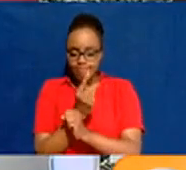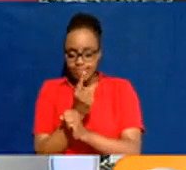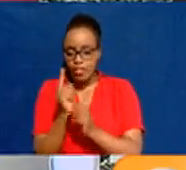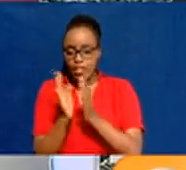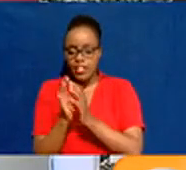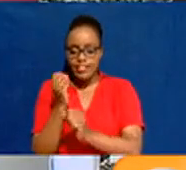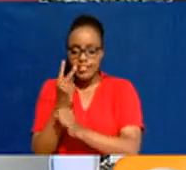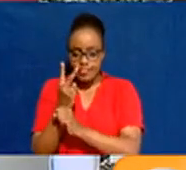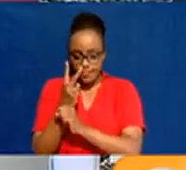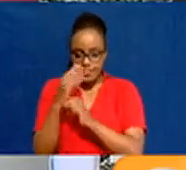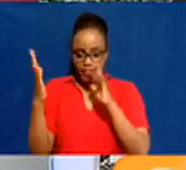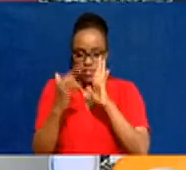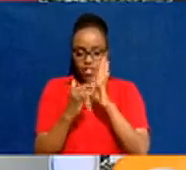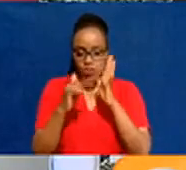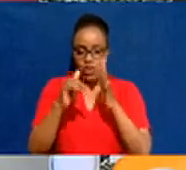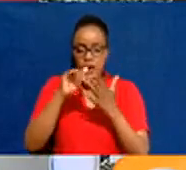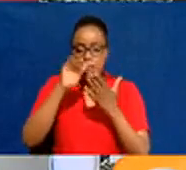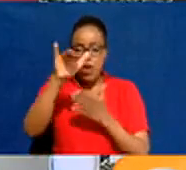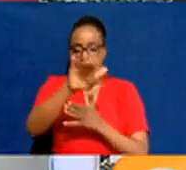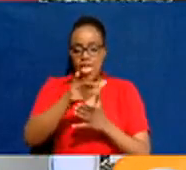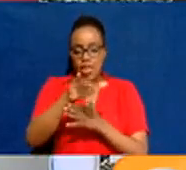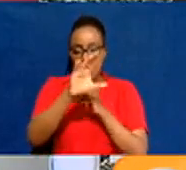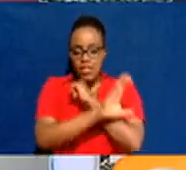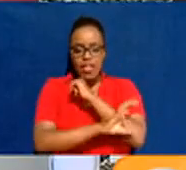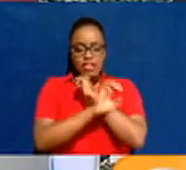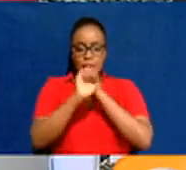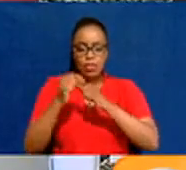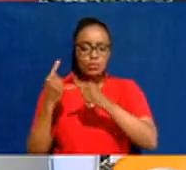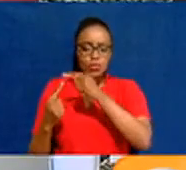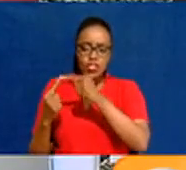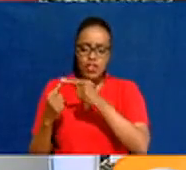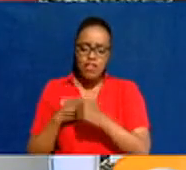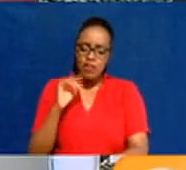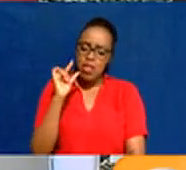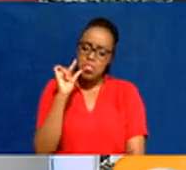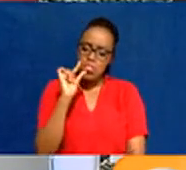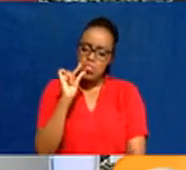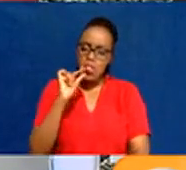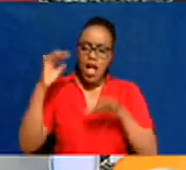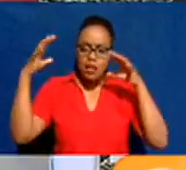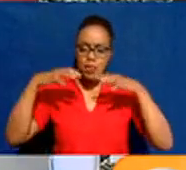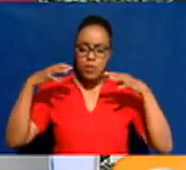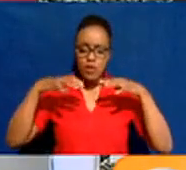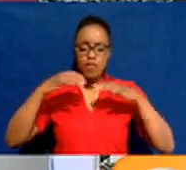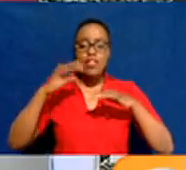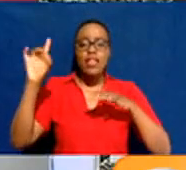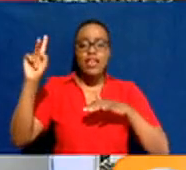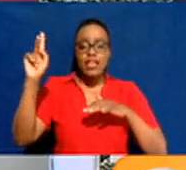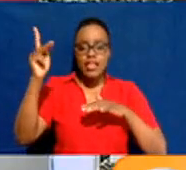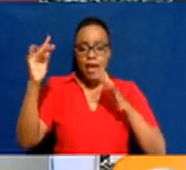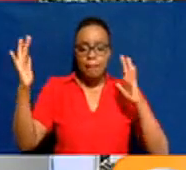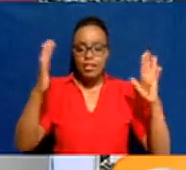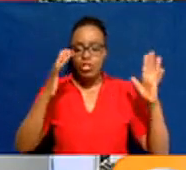rain season indicates that most parts of the country are likely to experience depressed rainfall. The Kenya Meteorological Department